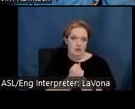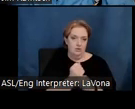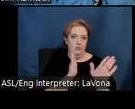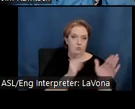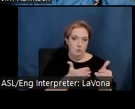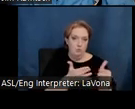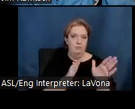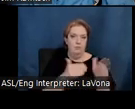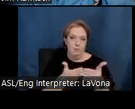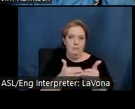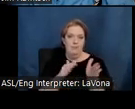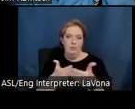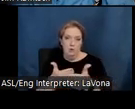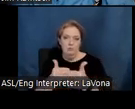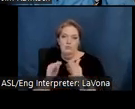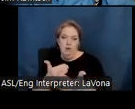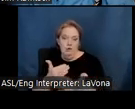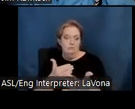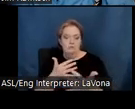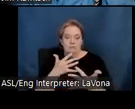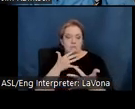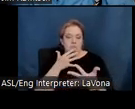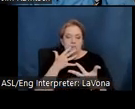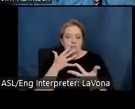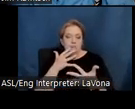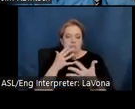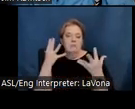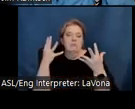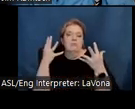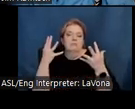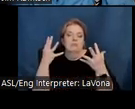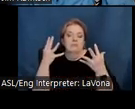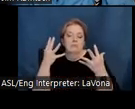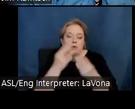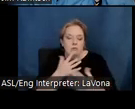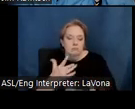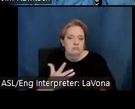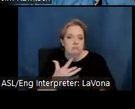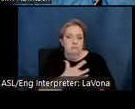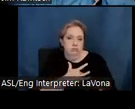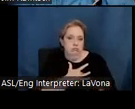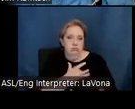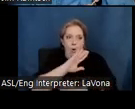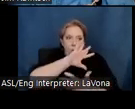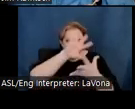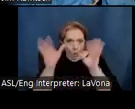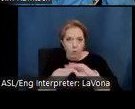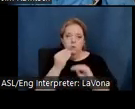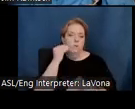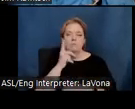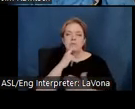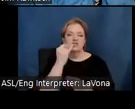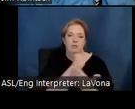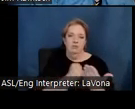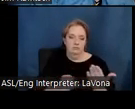-evolving. It is simply a magnificent and singular work of art. It eloquently captures